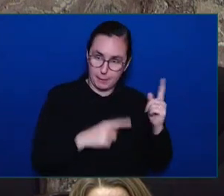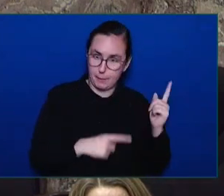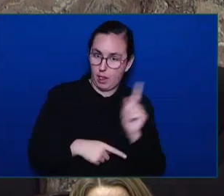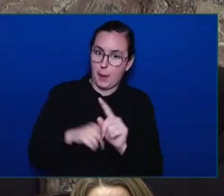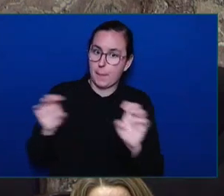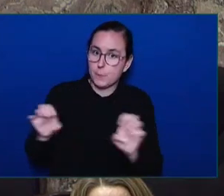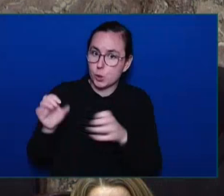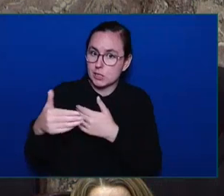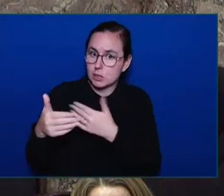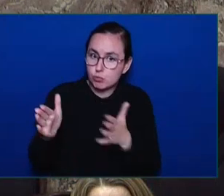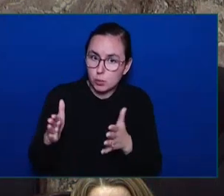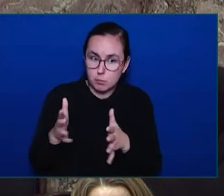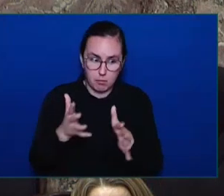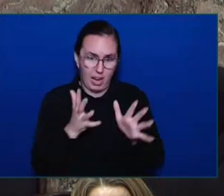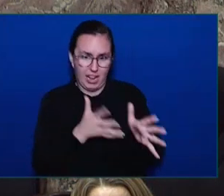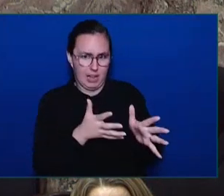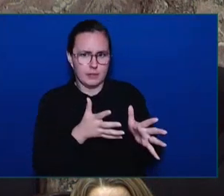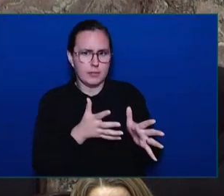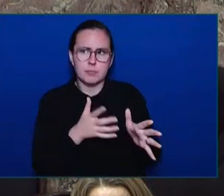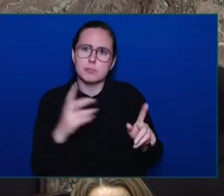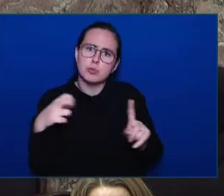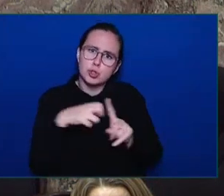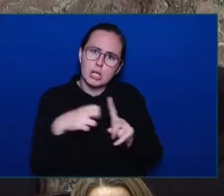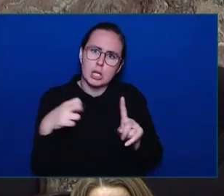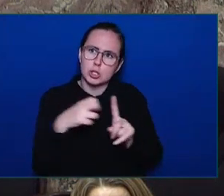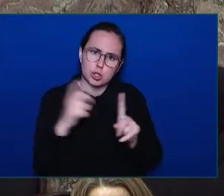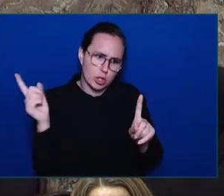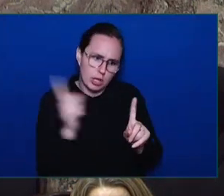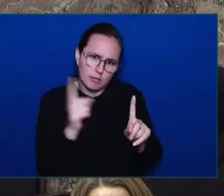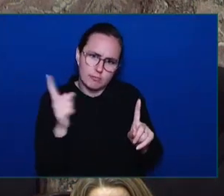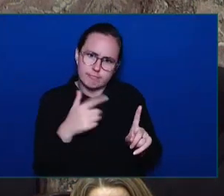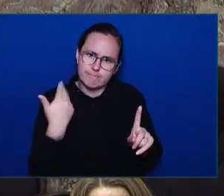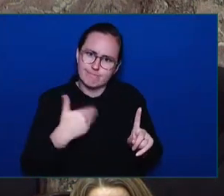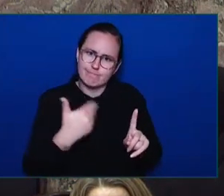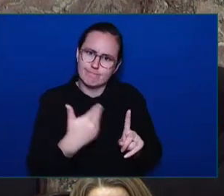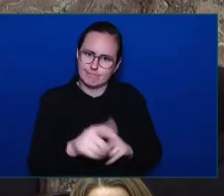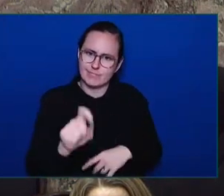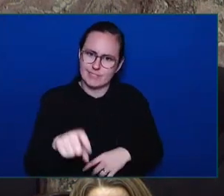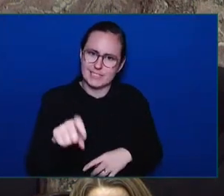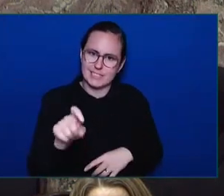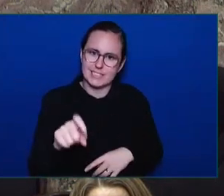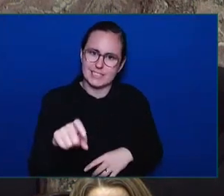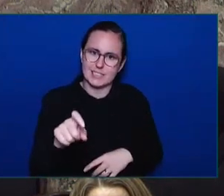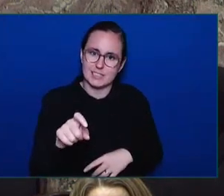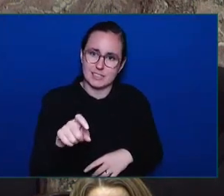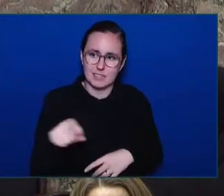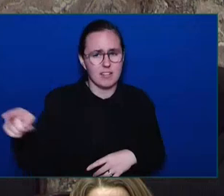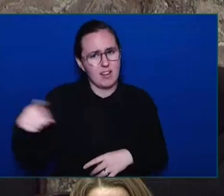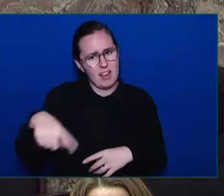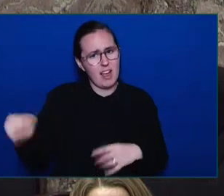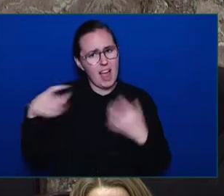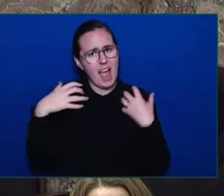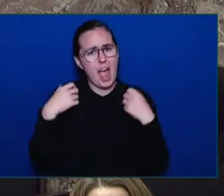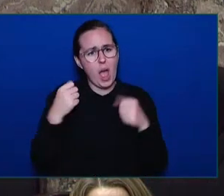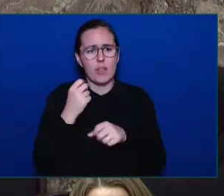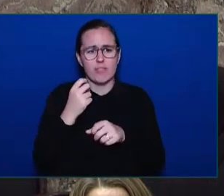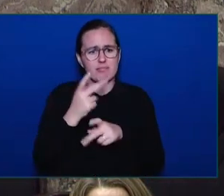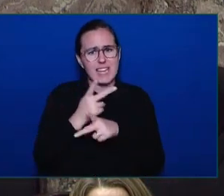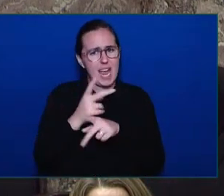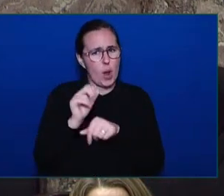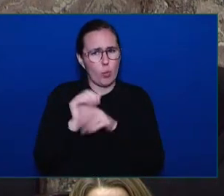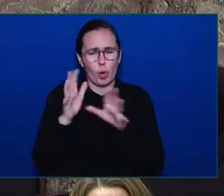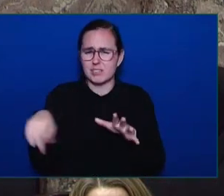exceptional work. And every time there are concerns with our public health care system, not sometimes, but every time, we